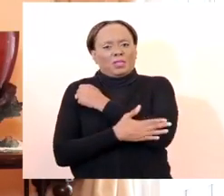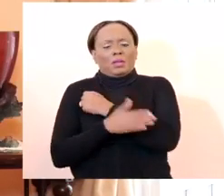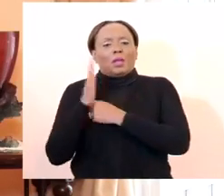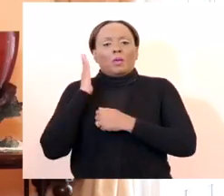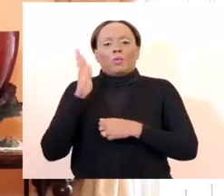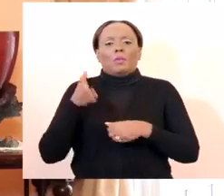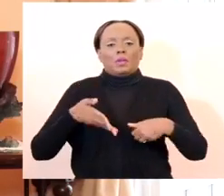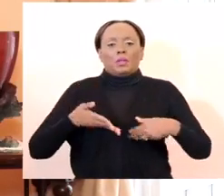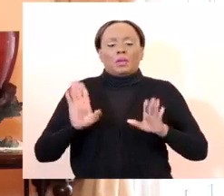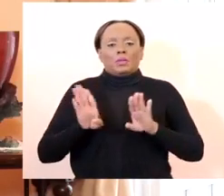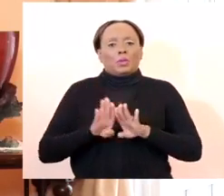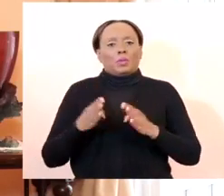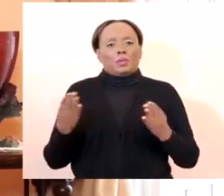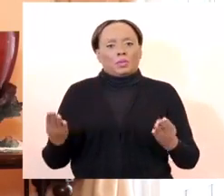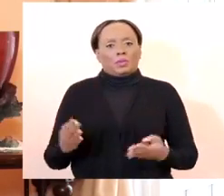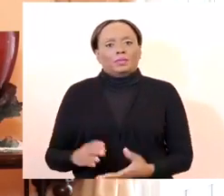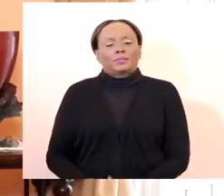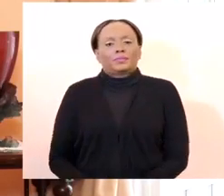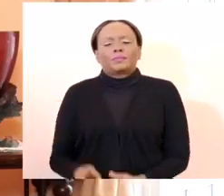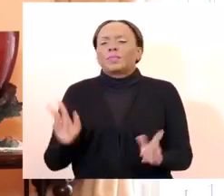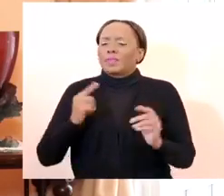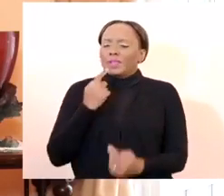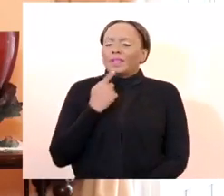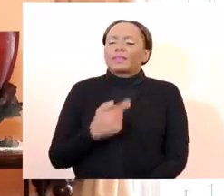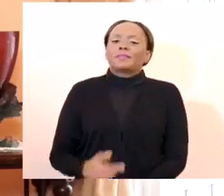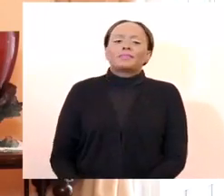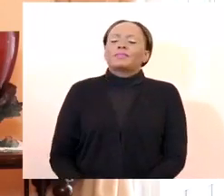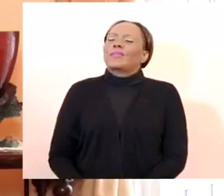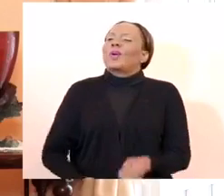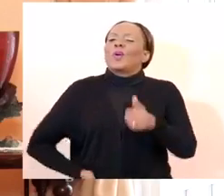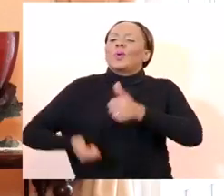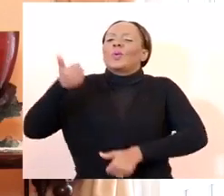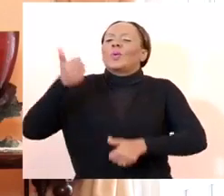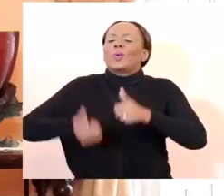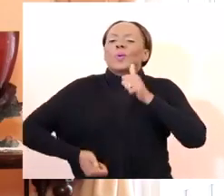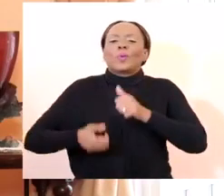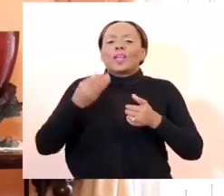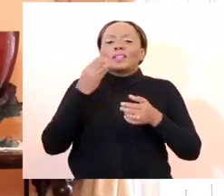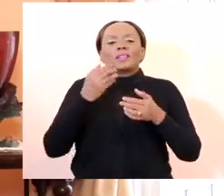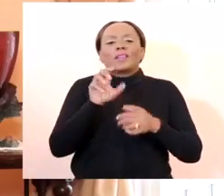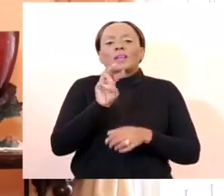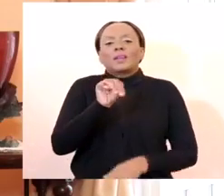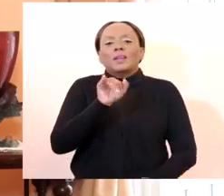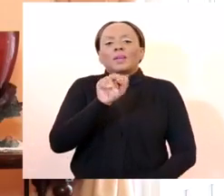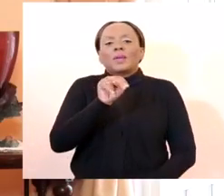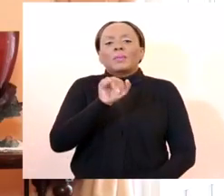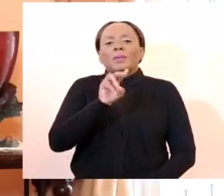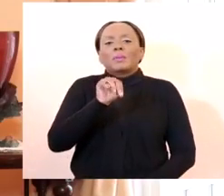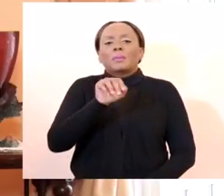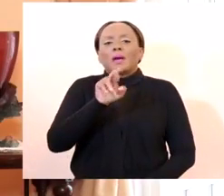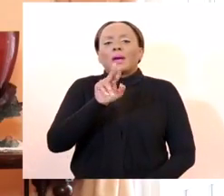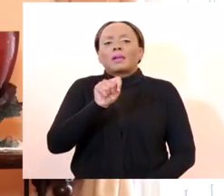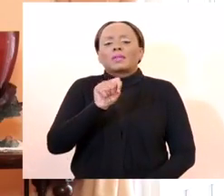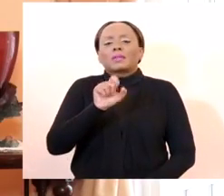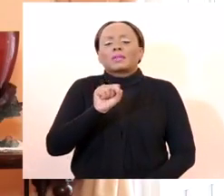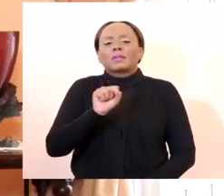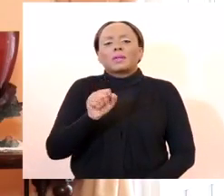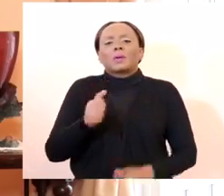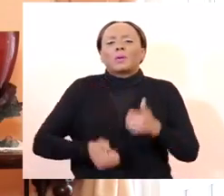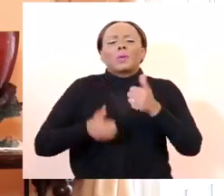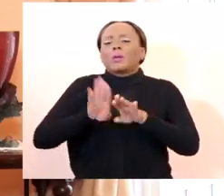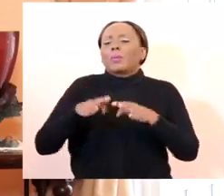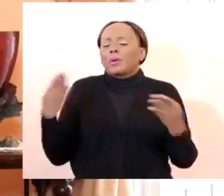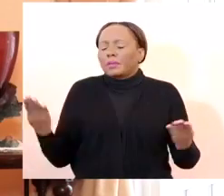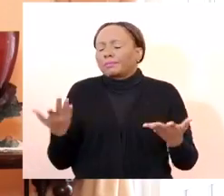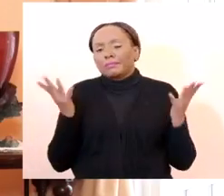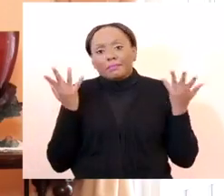to operate. Of course, the question you'll be asking is what are those mini-marts? We've been engaged in a significant amount